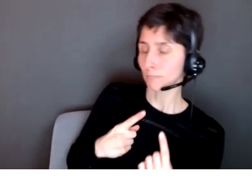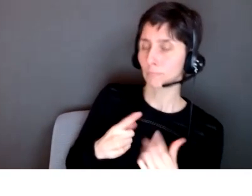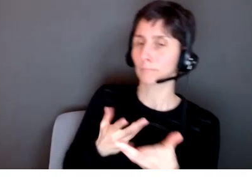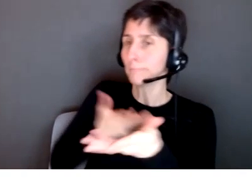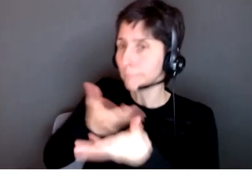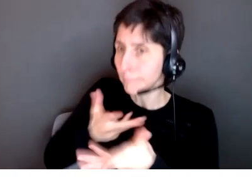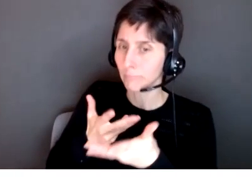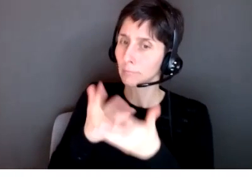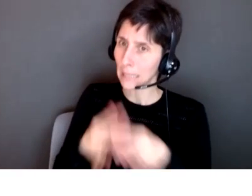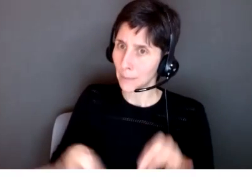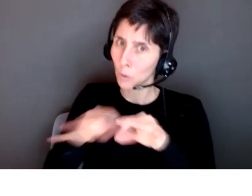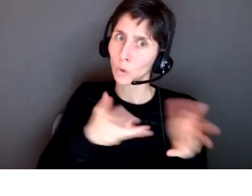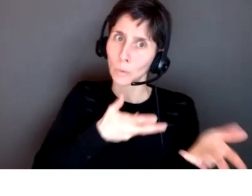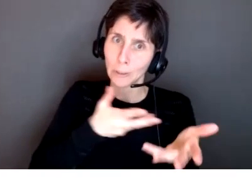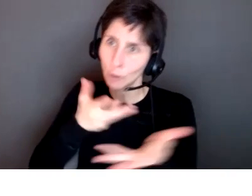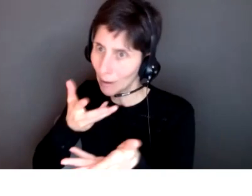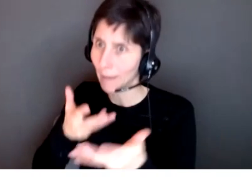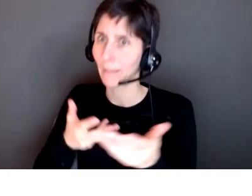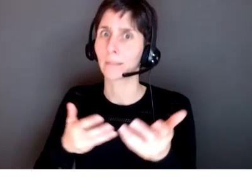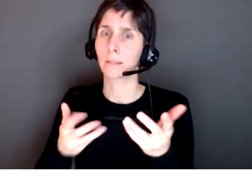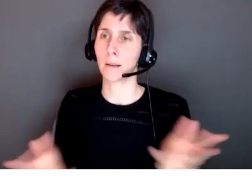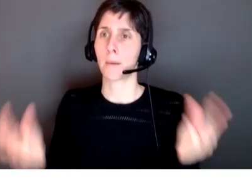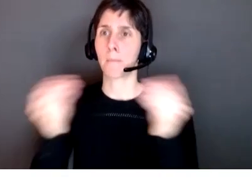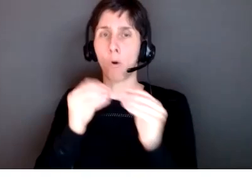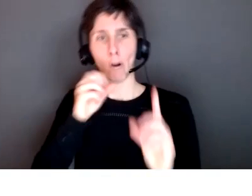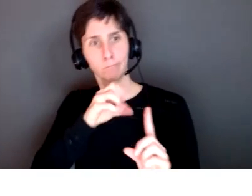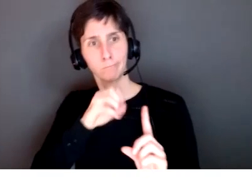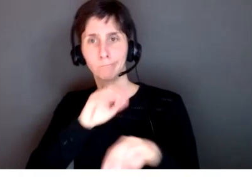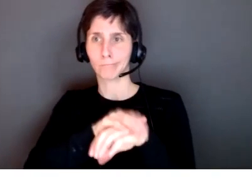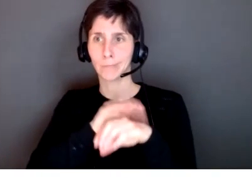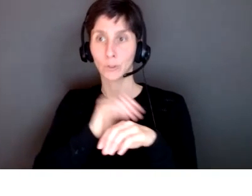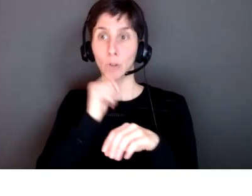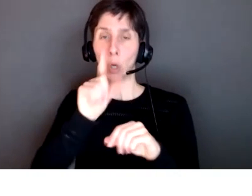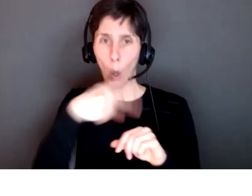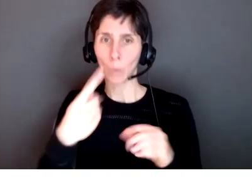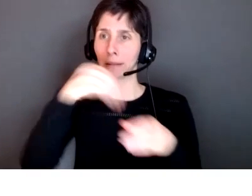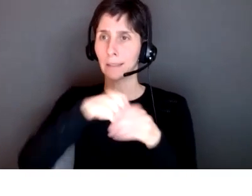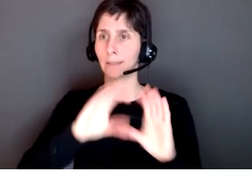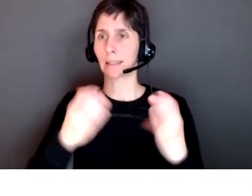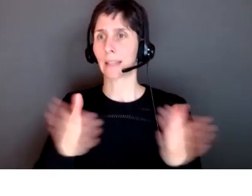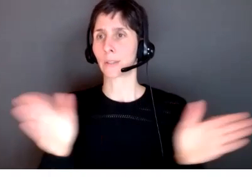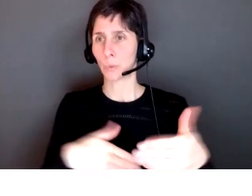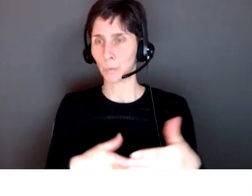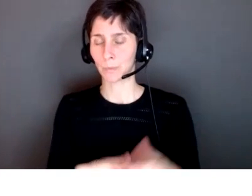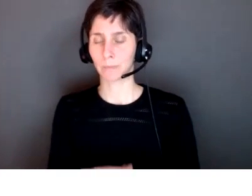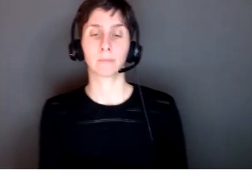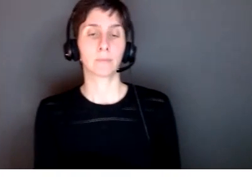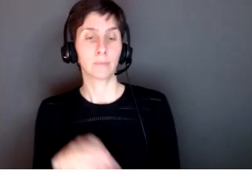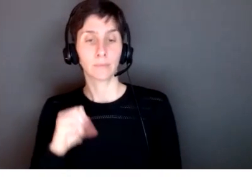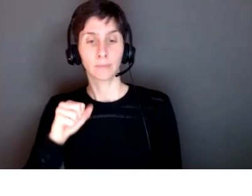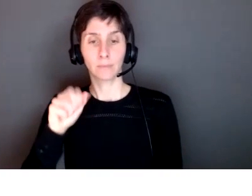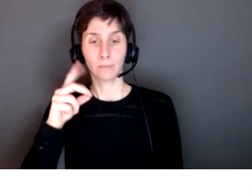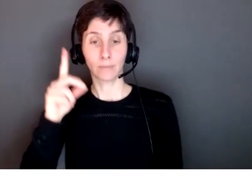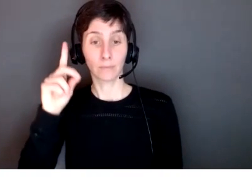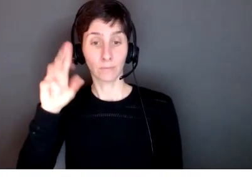with other people even after leaving the classroom absolutely thank you for that juanita and um yes